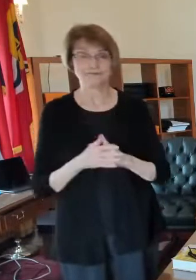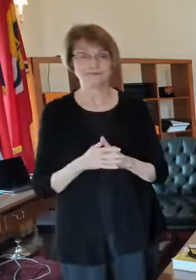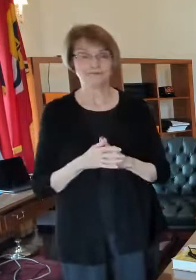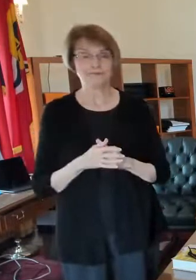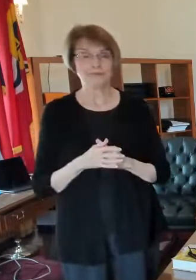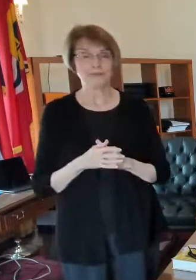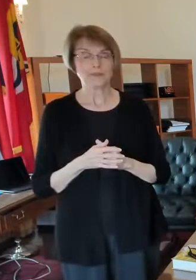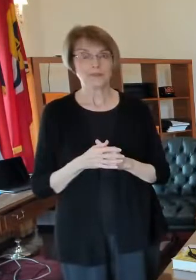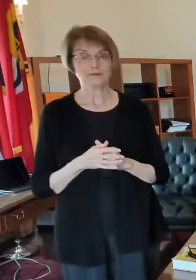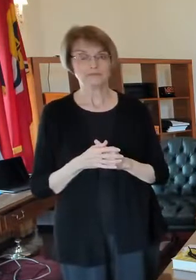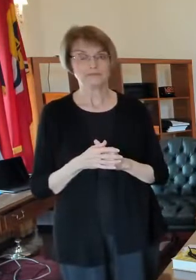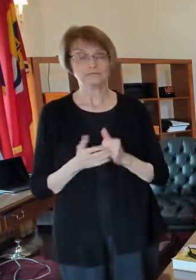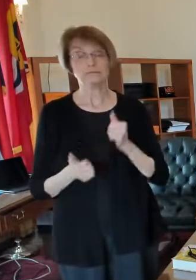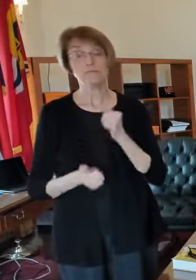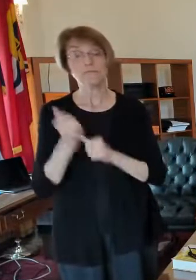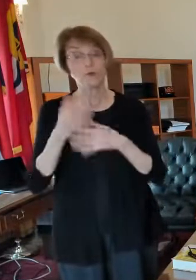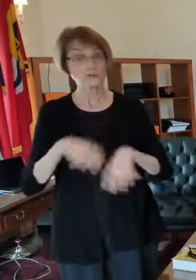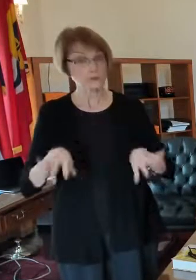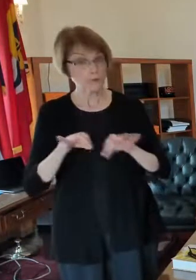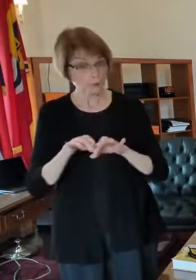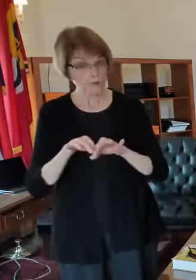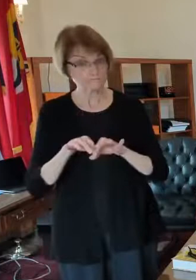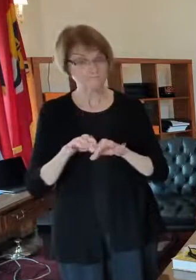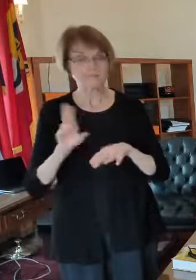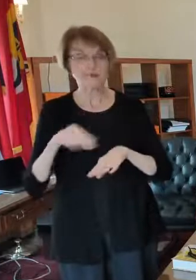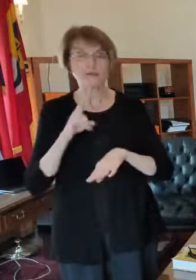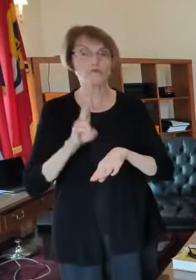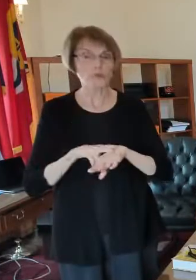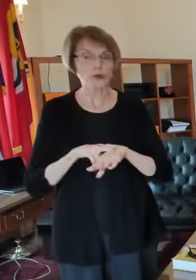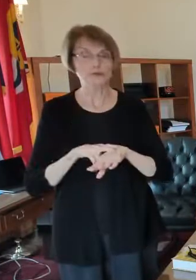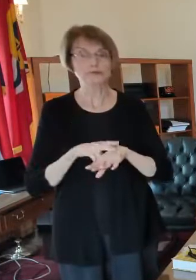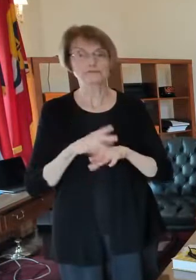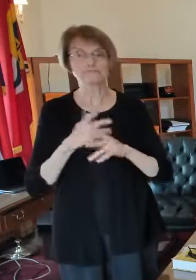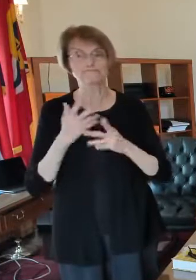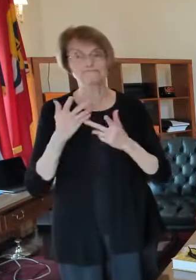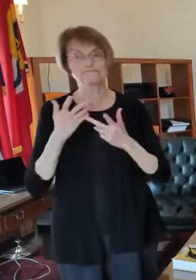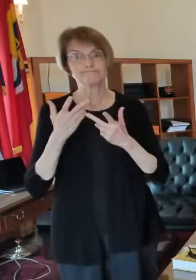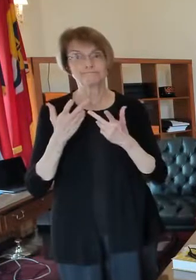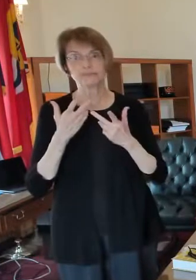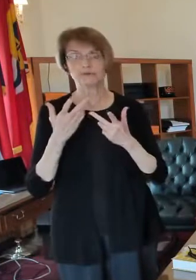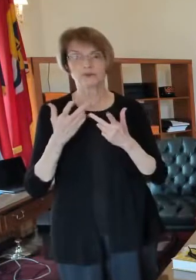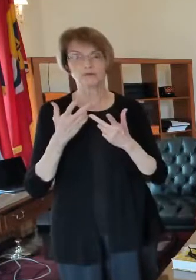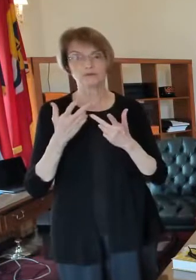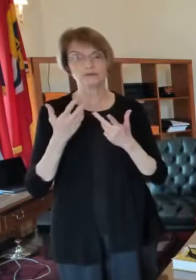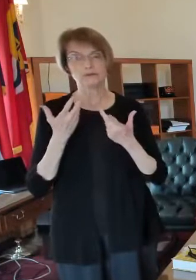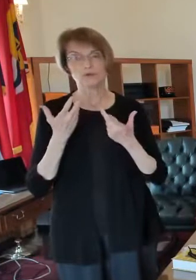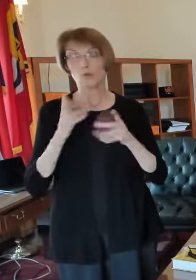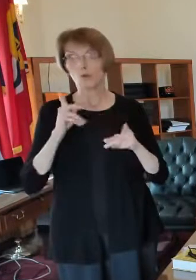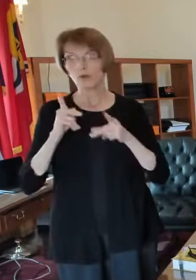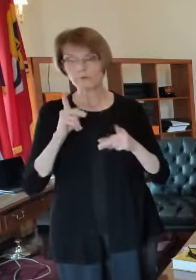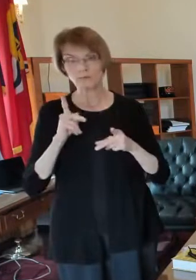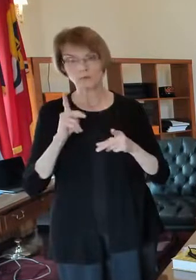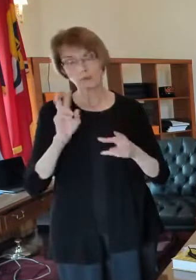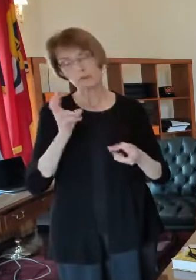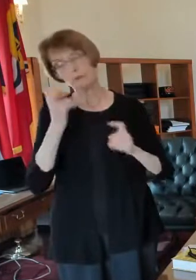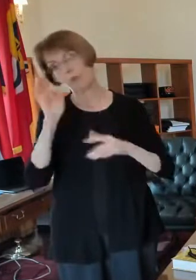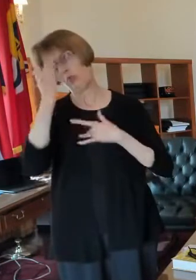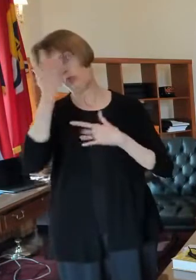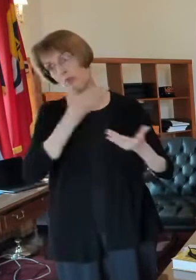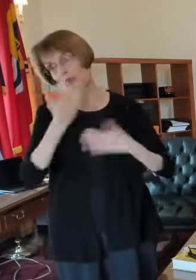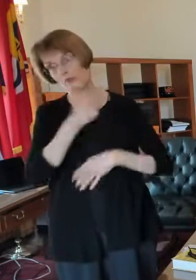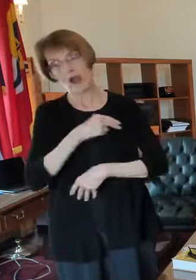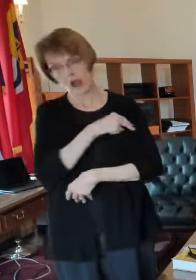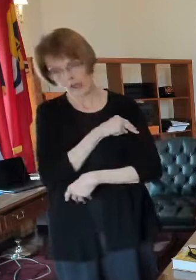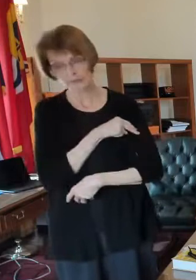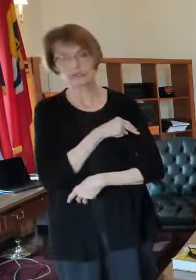you know the the most important thing of course is to keep people from uh out of the hospital and from getting really ill and and